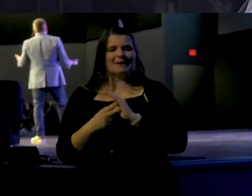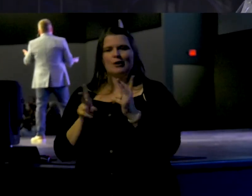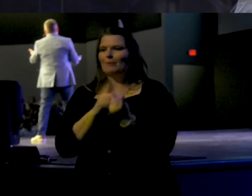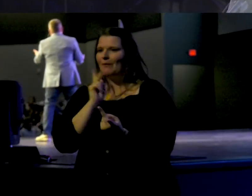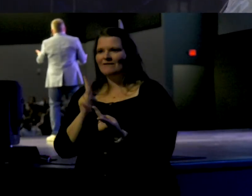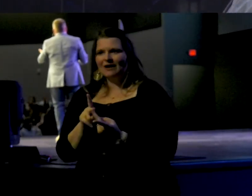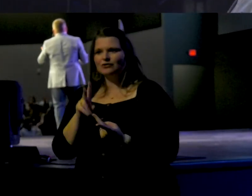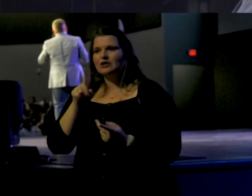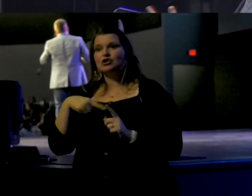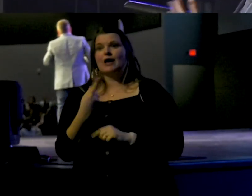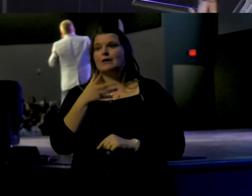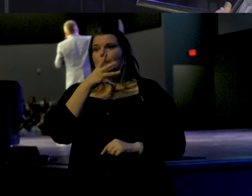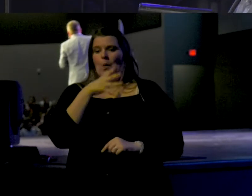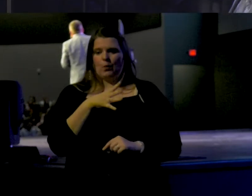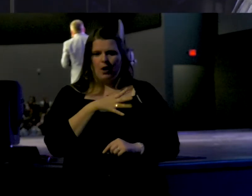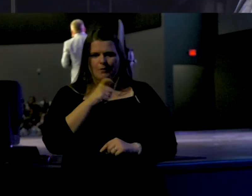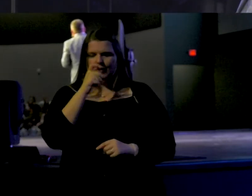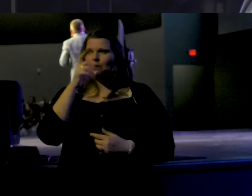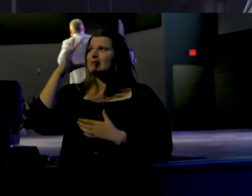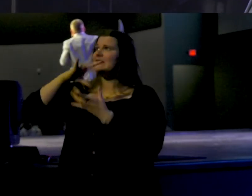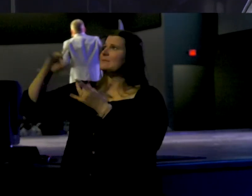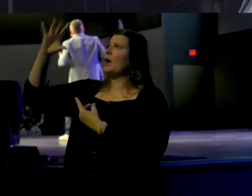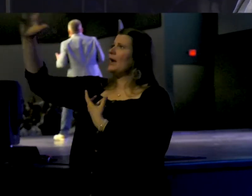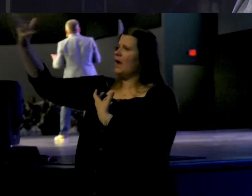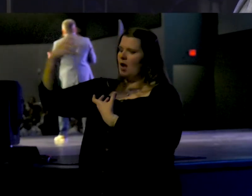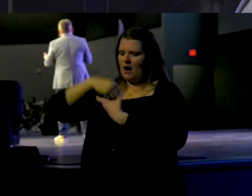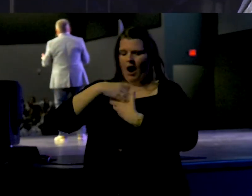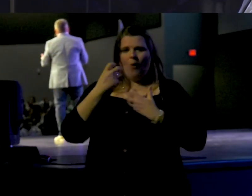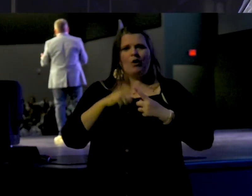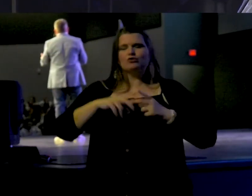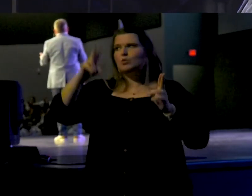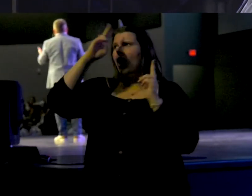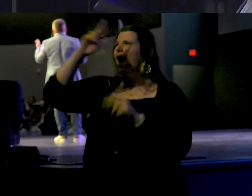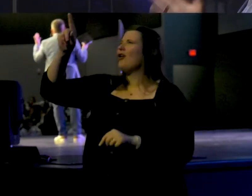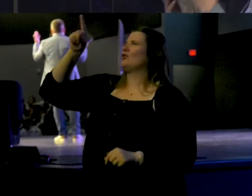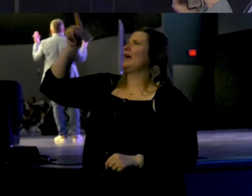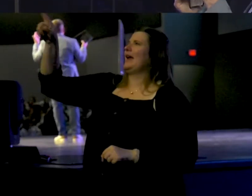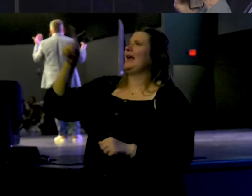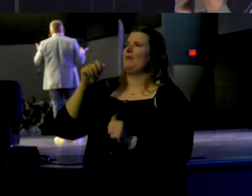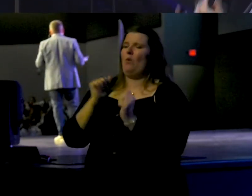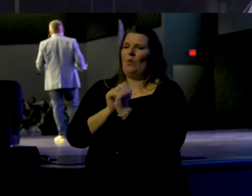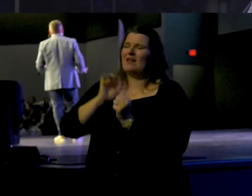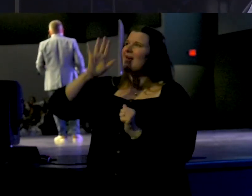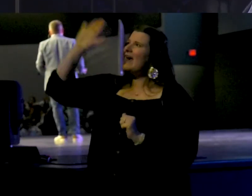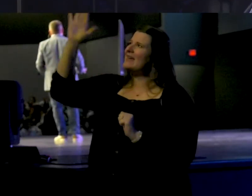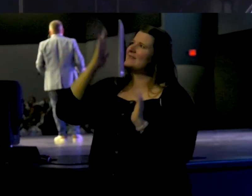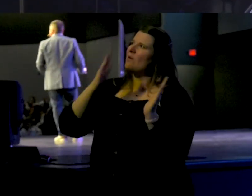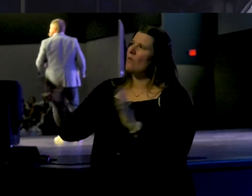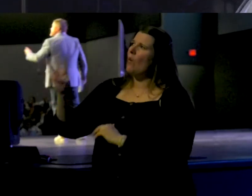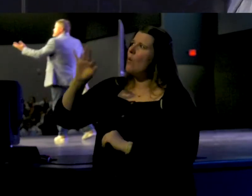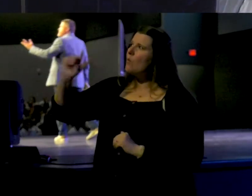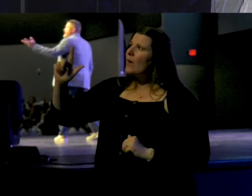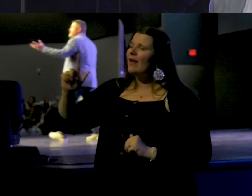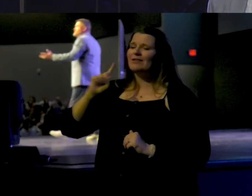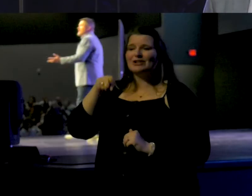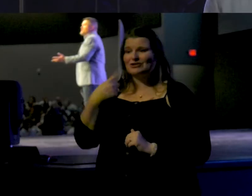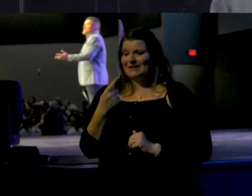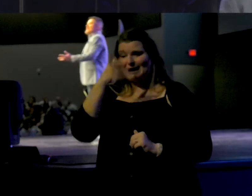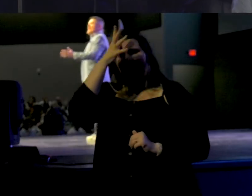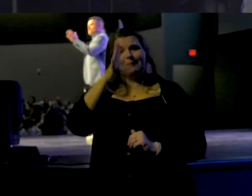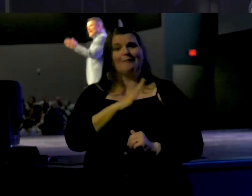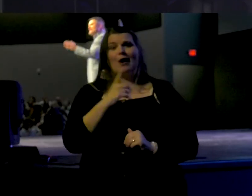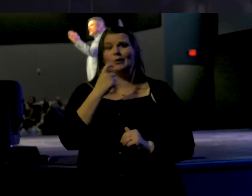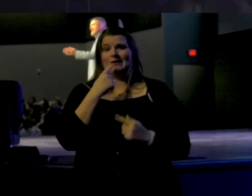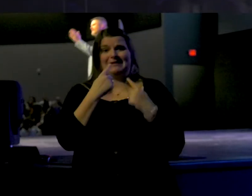It's just a woman who's filled with the Spirit of God and wants to honor the Son of God under the will of Father God. It's just a man that